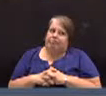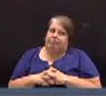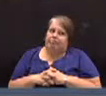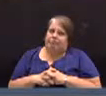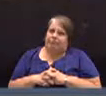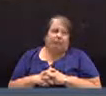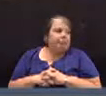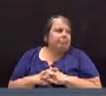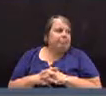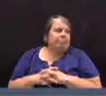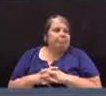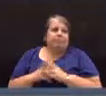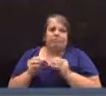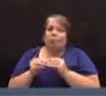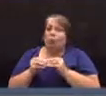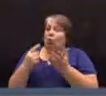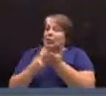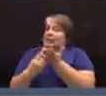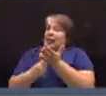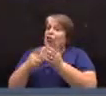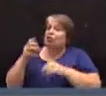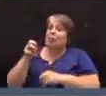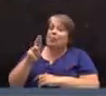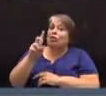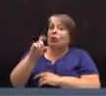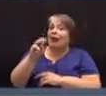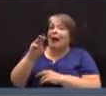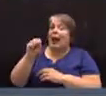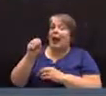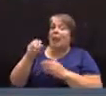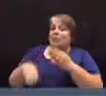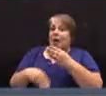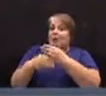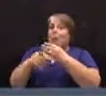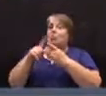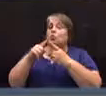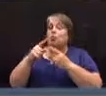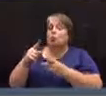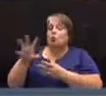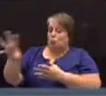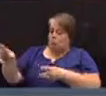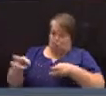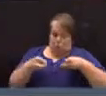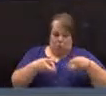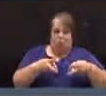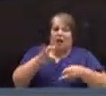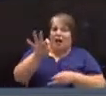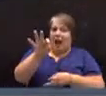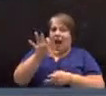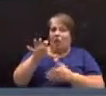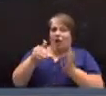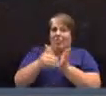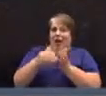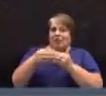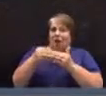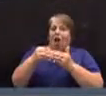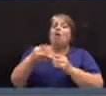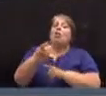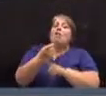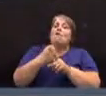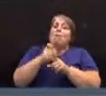Further discussion on Mr. Dimes' motion to appropriate $900,000 from the